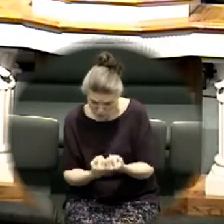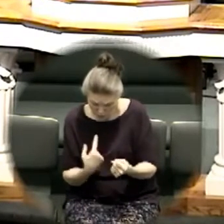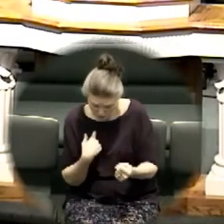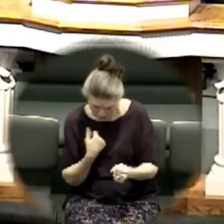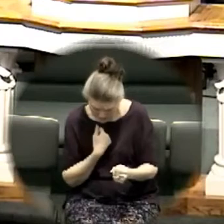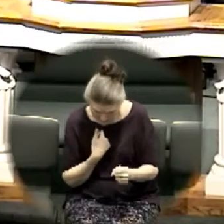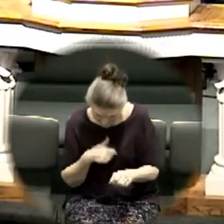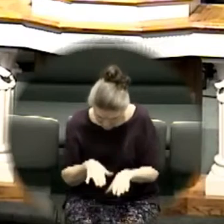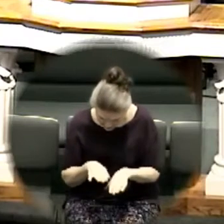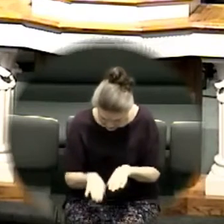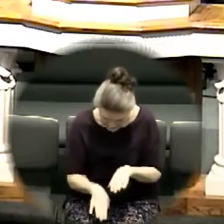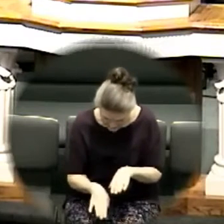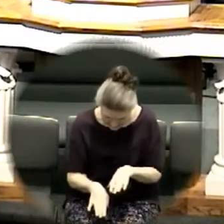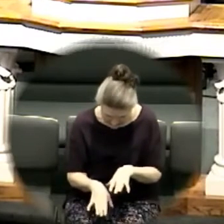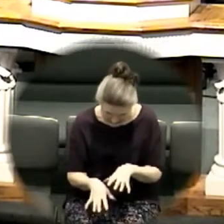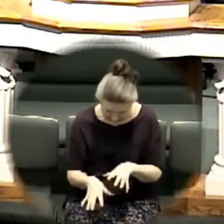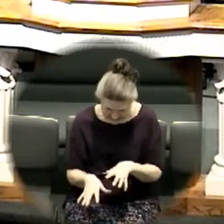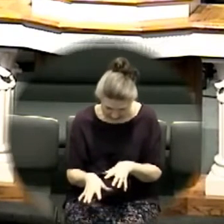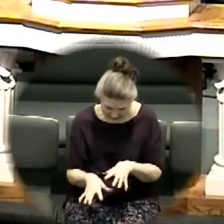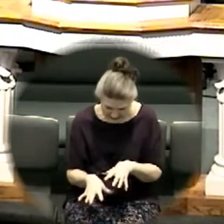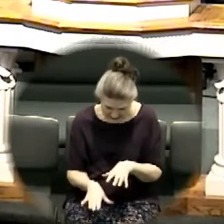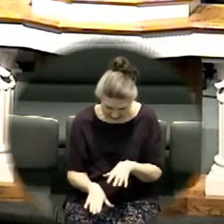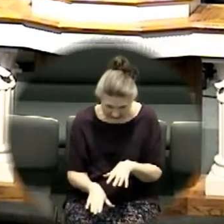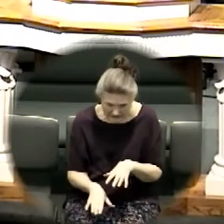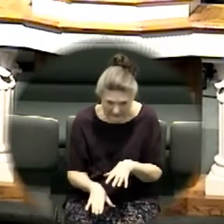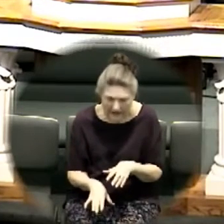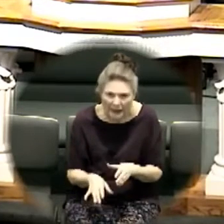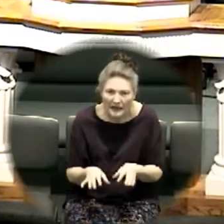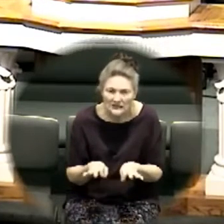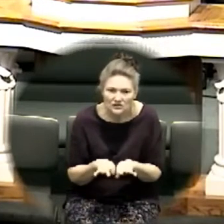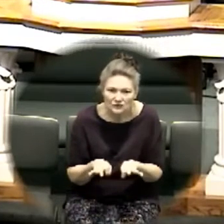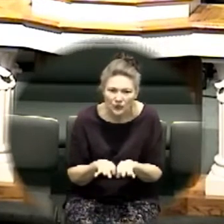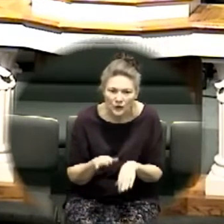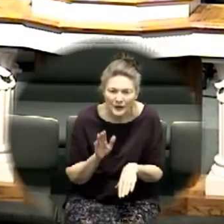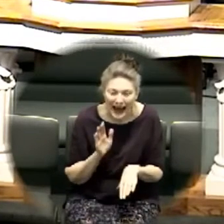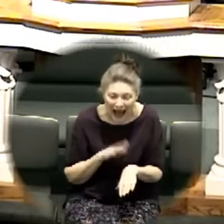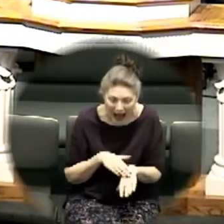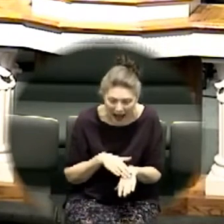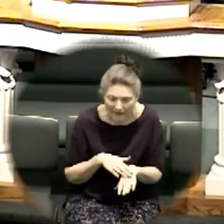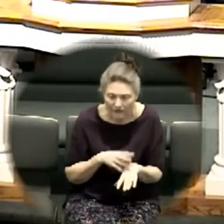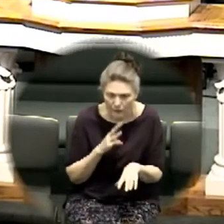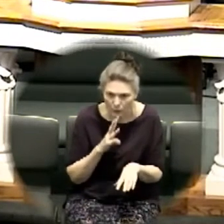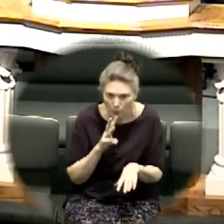this is a big storm and his foot caught on the top of the water